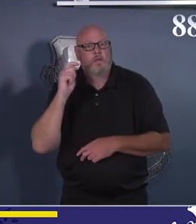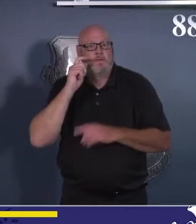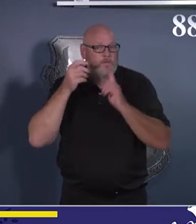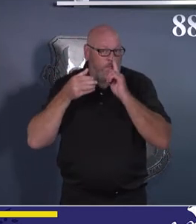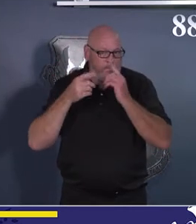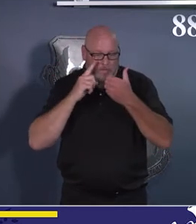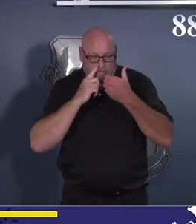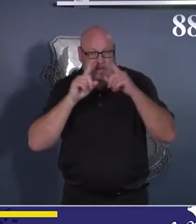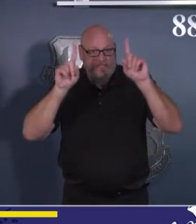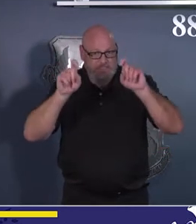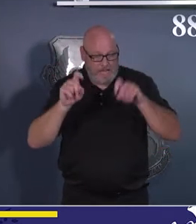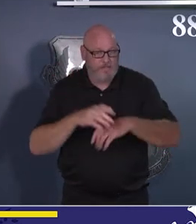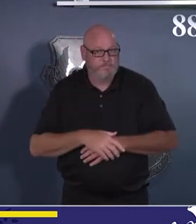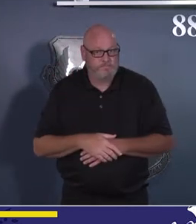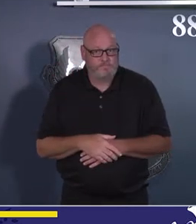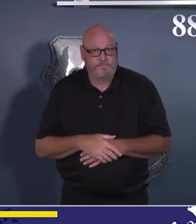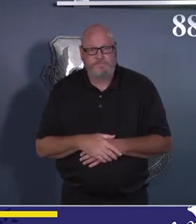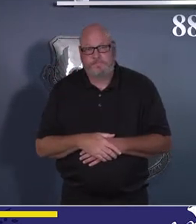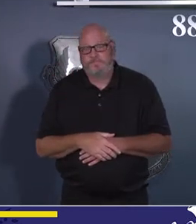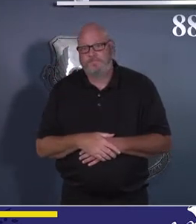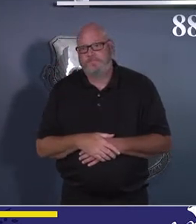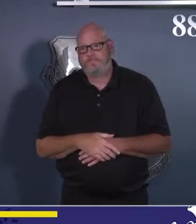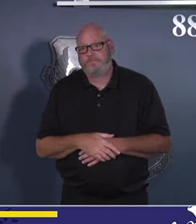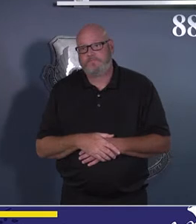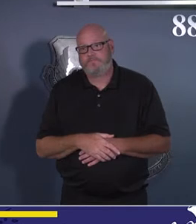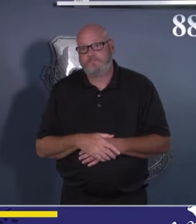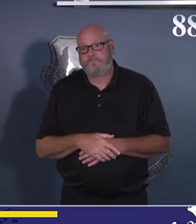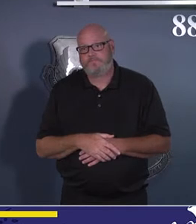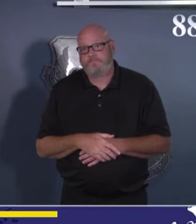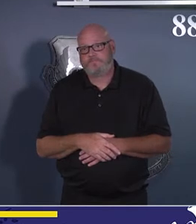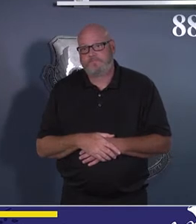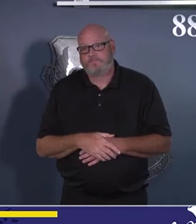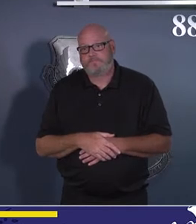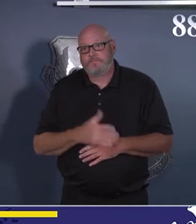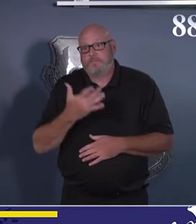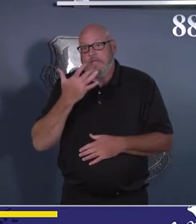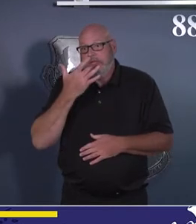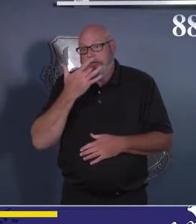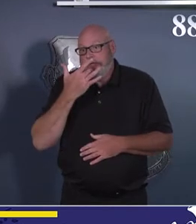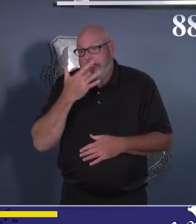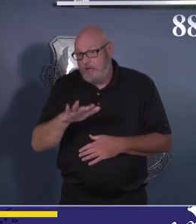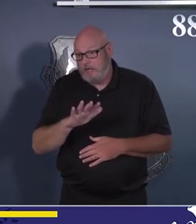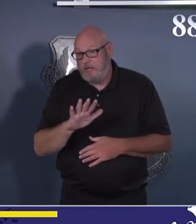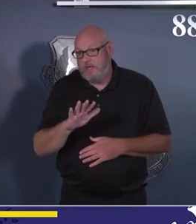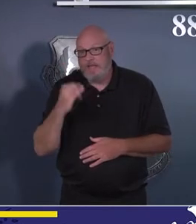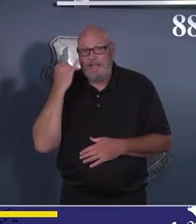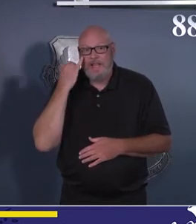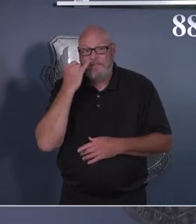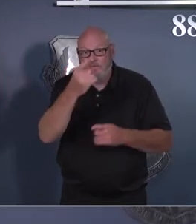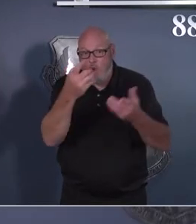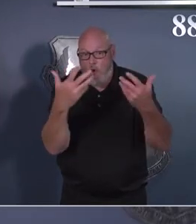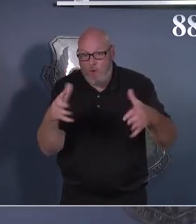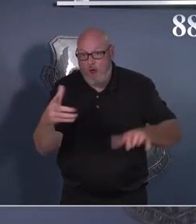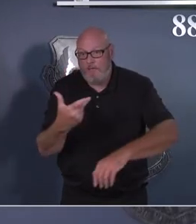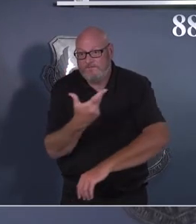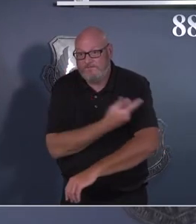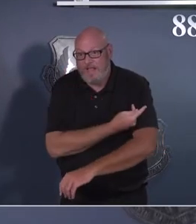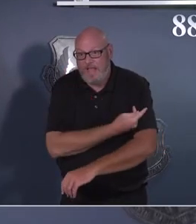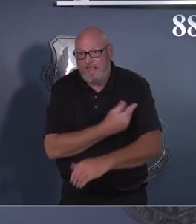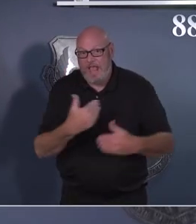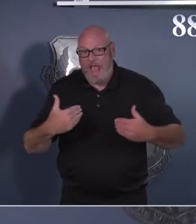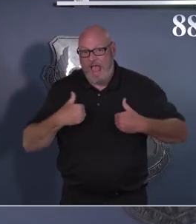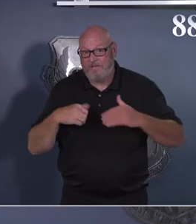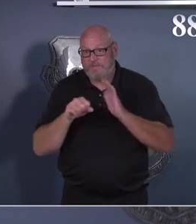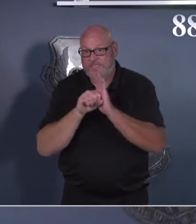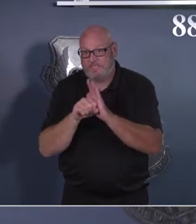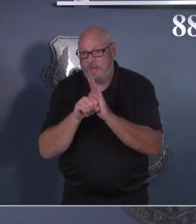here to serve you. Fortunately, if you're vaccinated and have symptoms, yes, you have to isolate and get a test. But if you